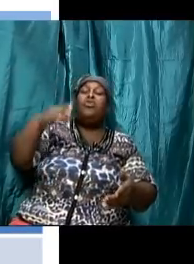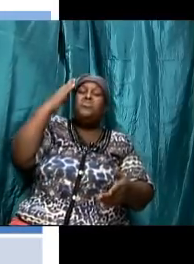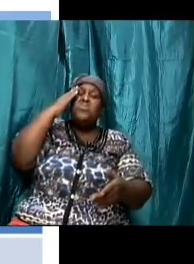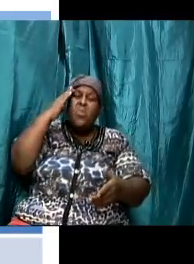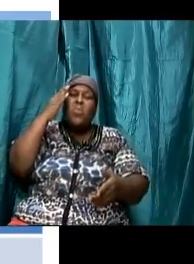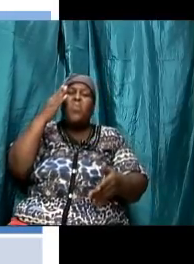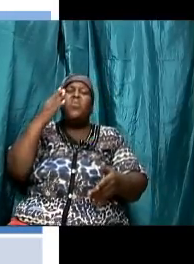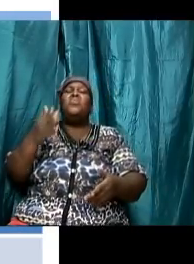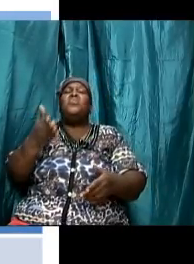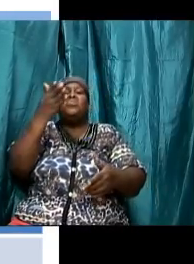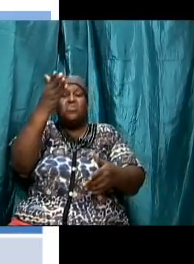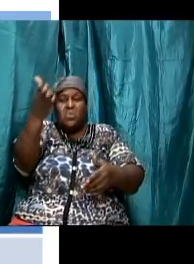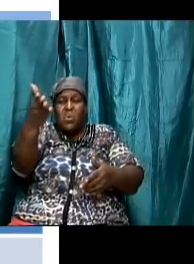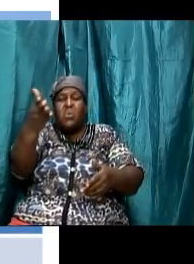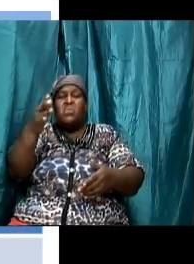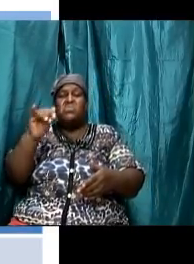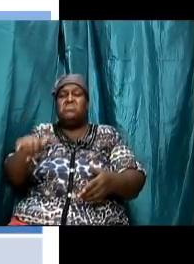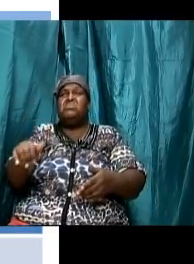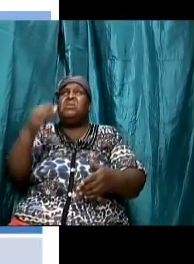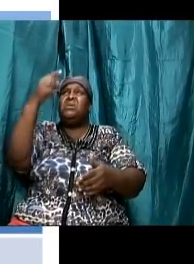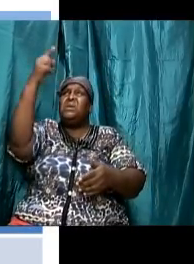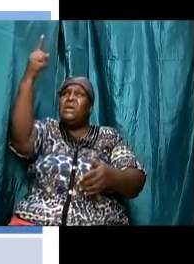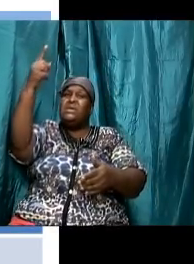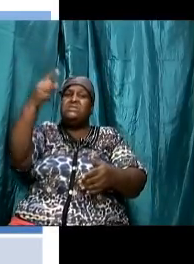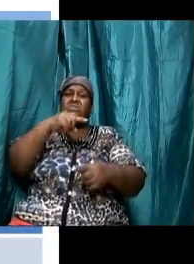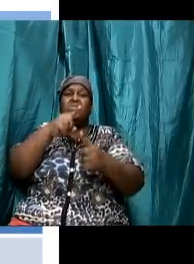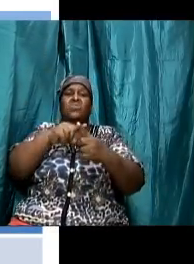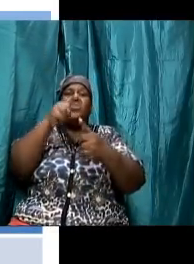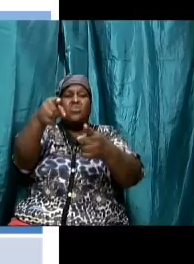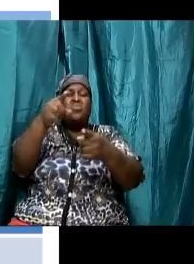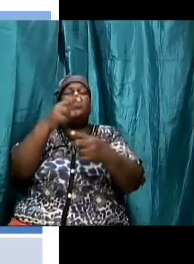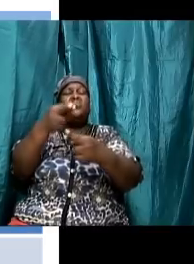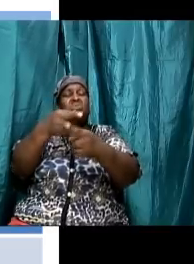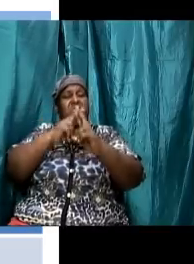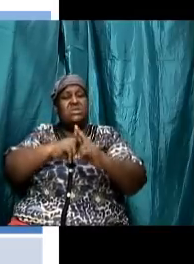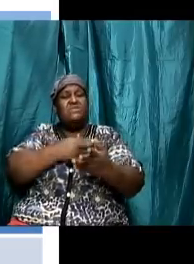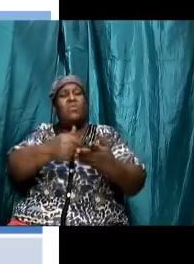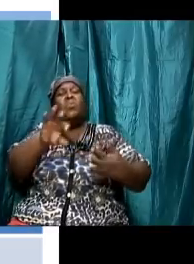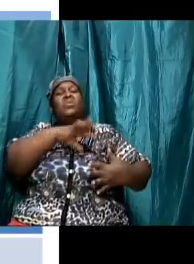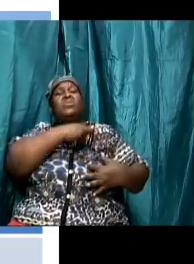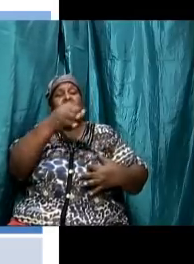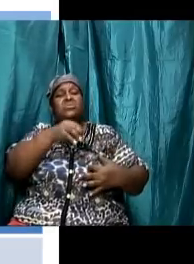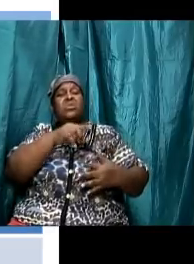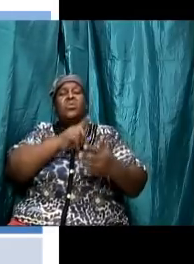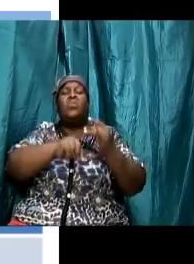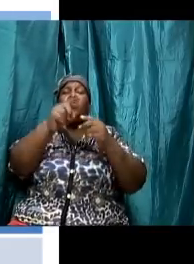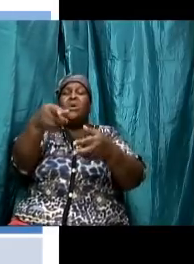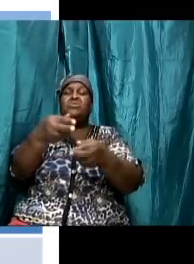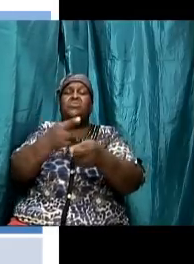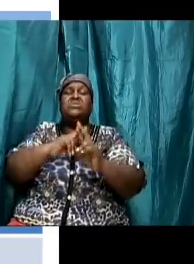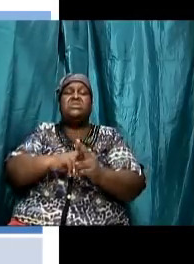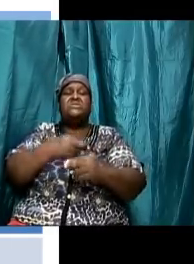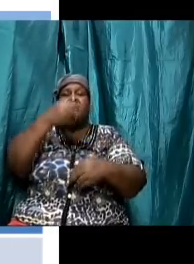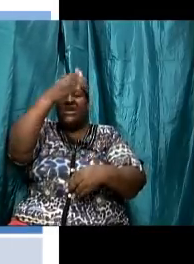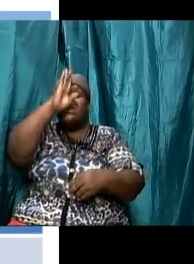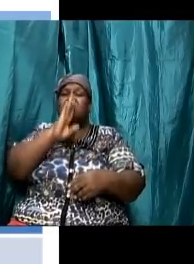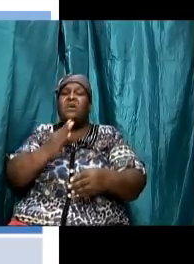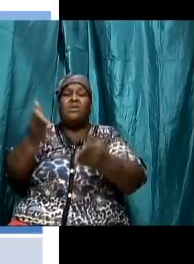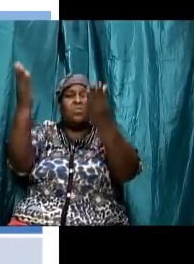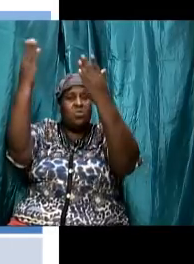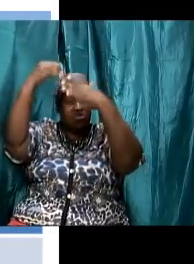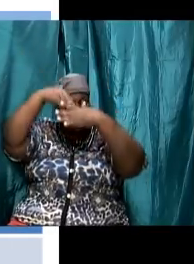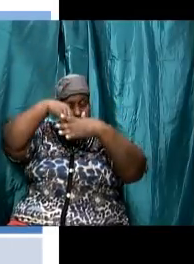that are his when you get the holy ghost brethren what you get is god coming to live